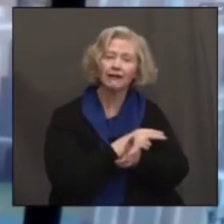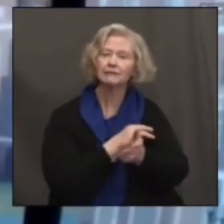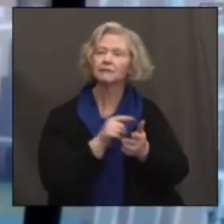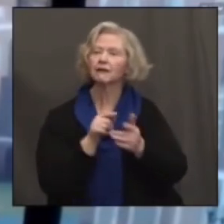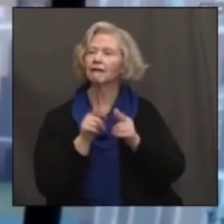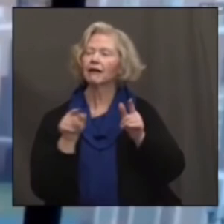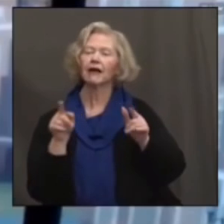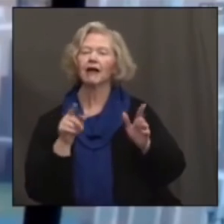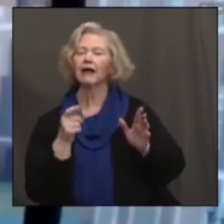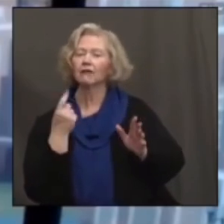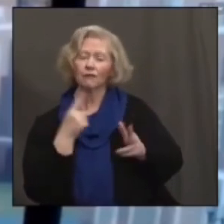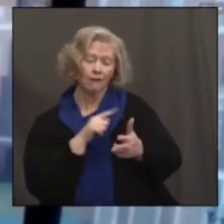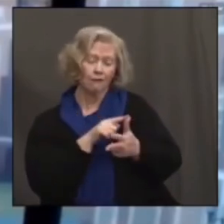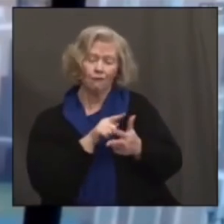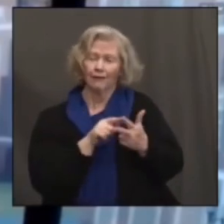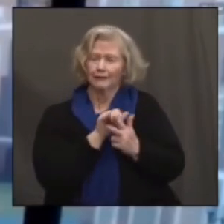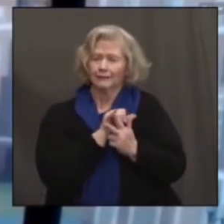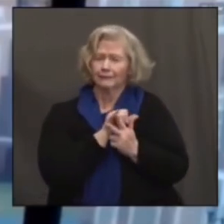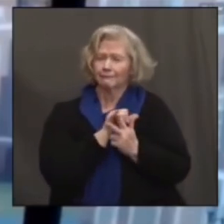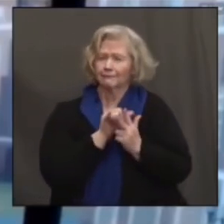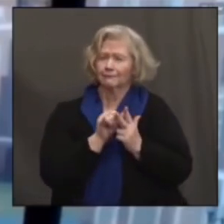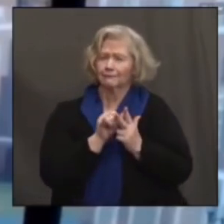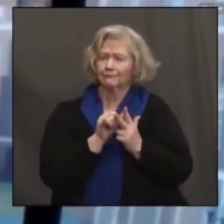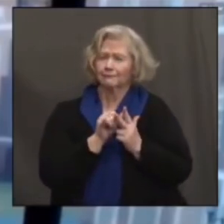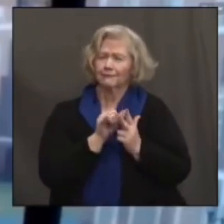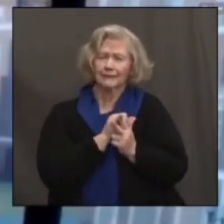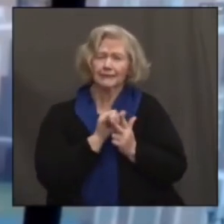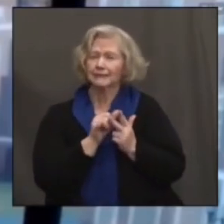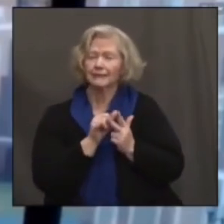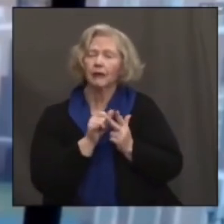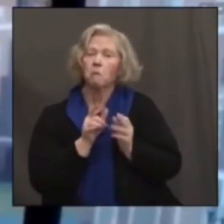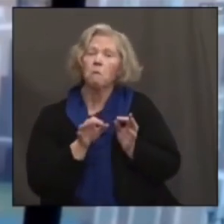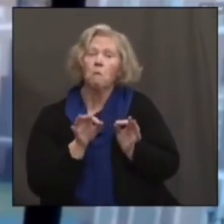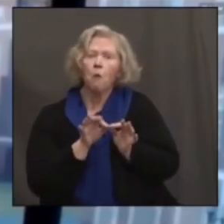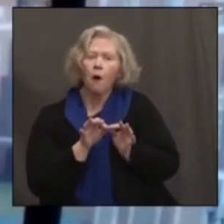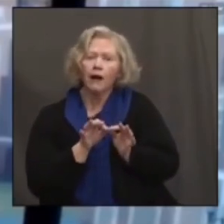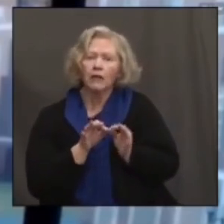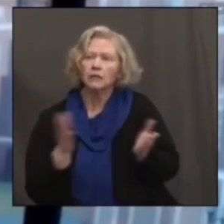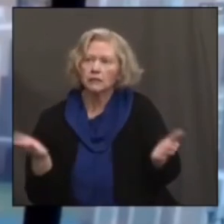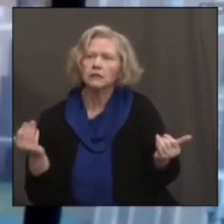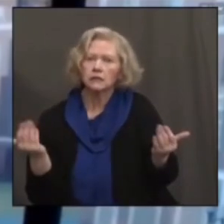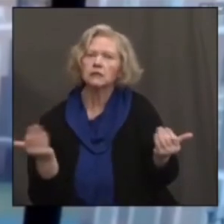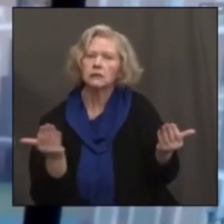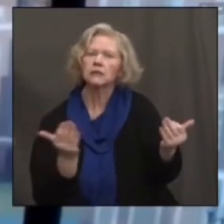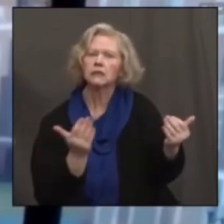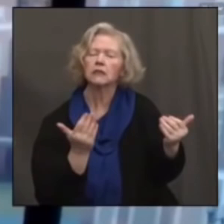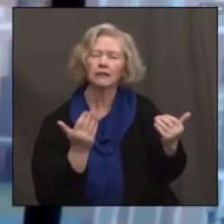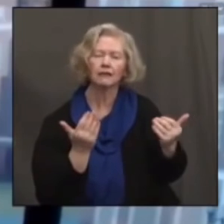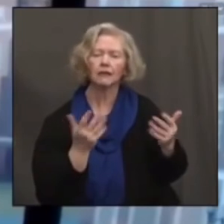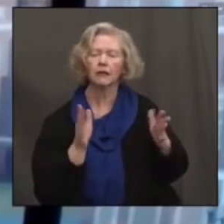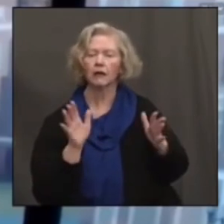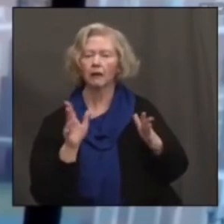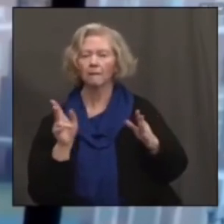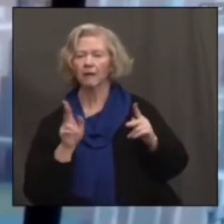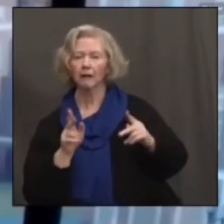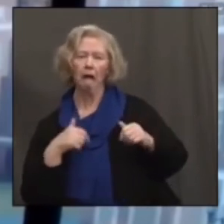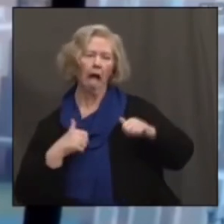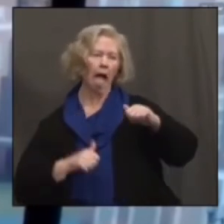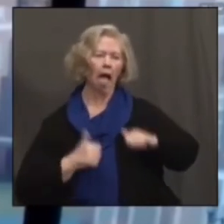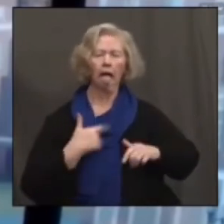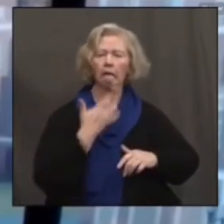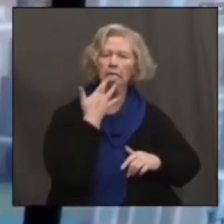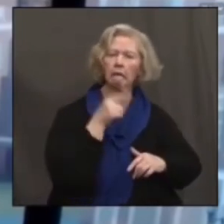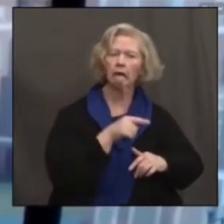vaccines are equitable in that the most important thing is getting them out to people and not getting into issues that would